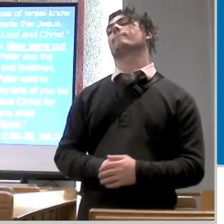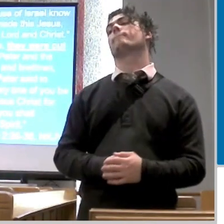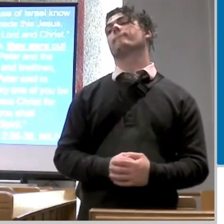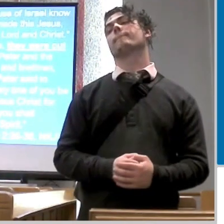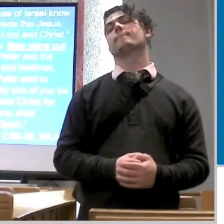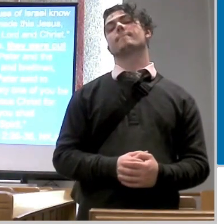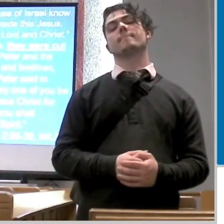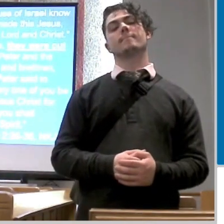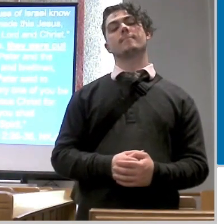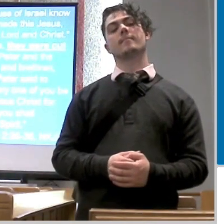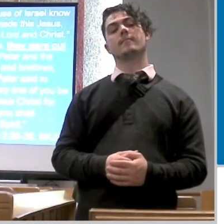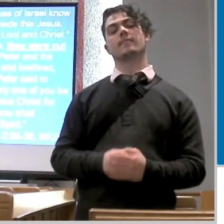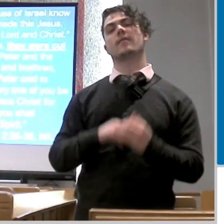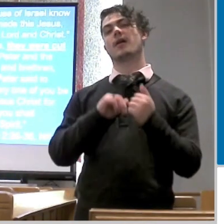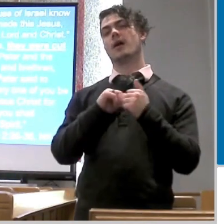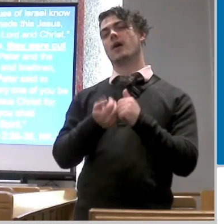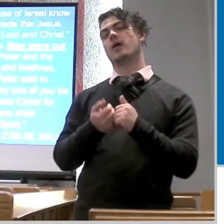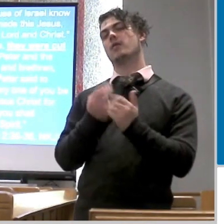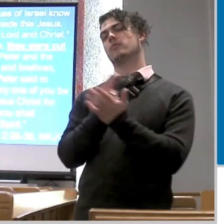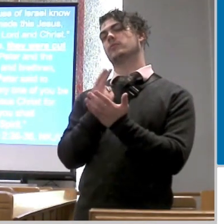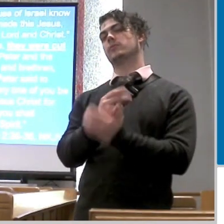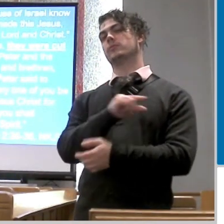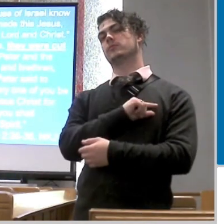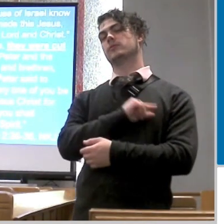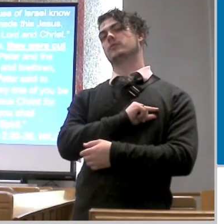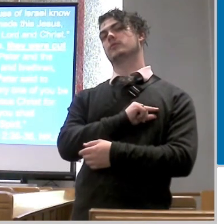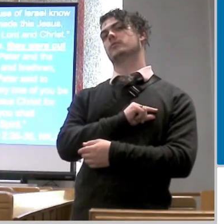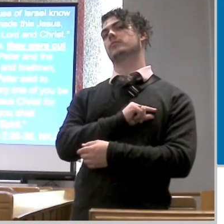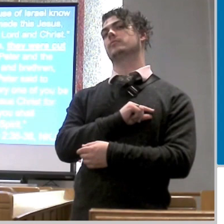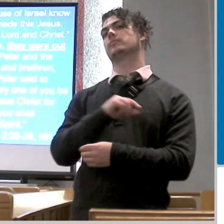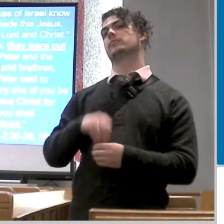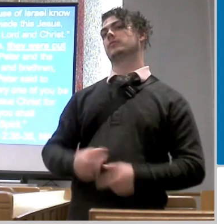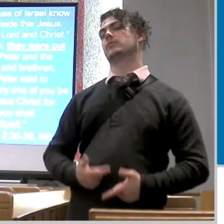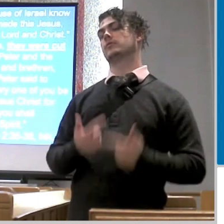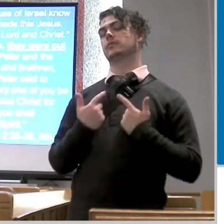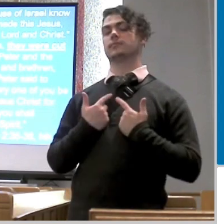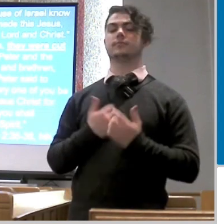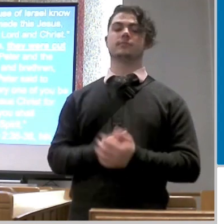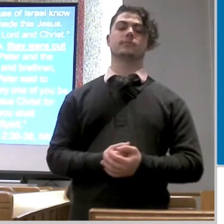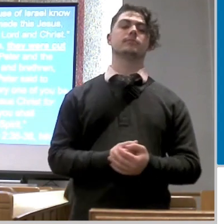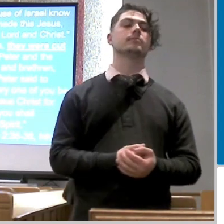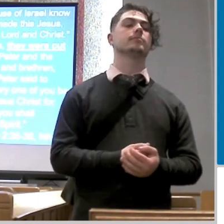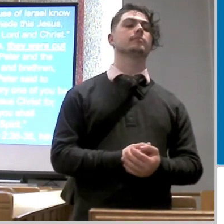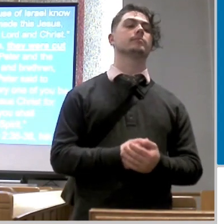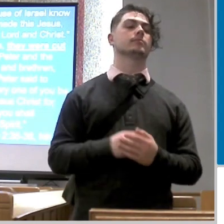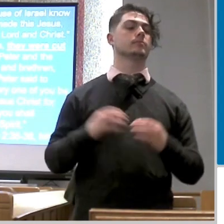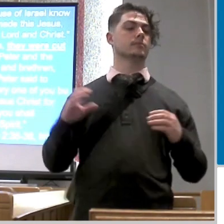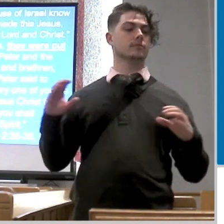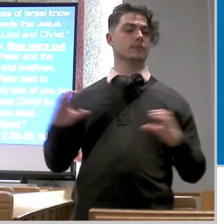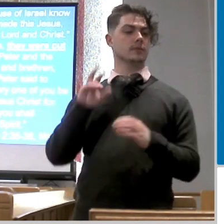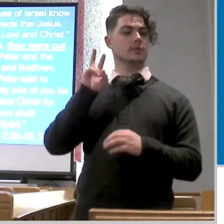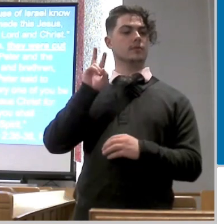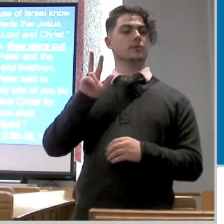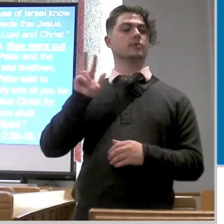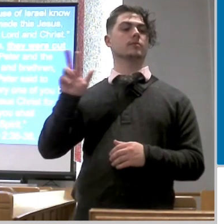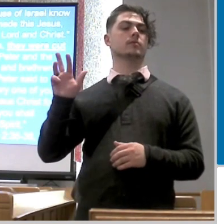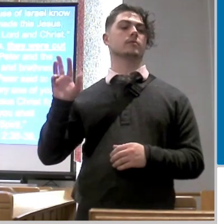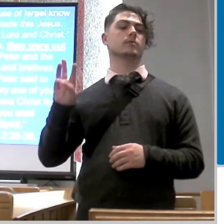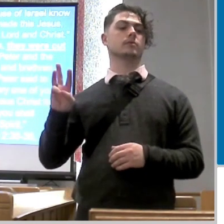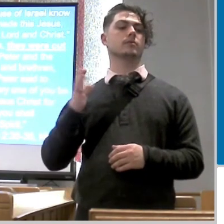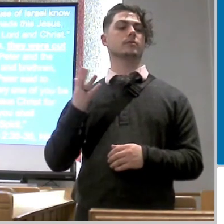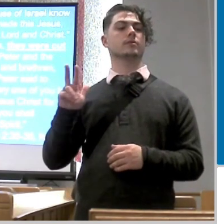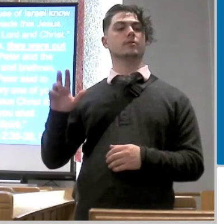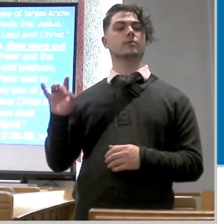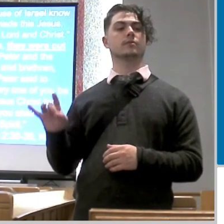of how guilt should be working in our lives right here in acts chapter 2 verse 36 to 38 it